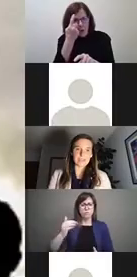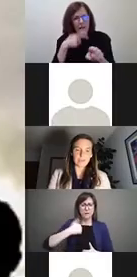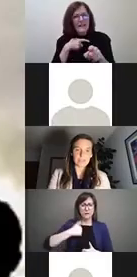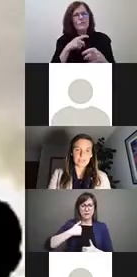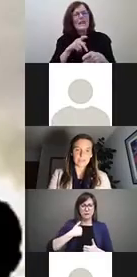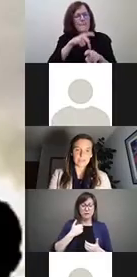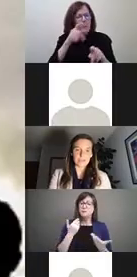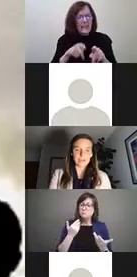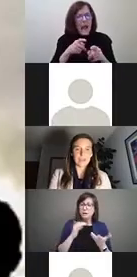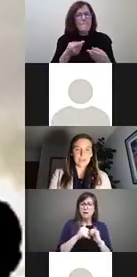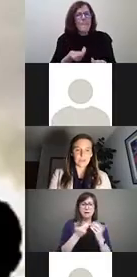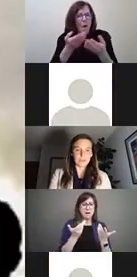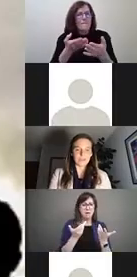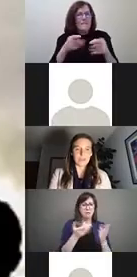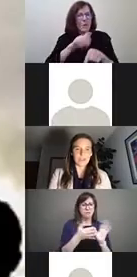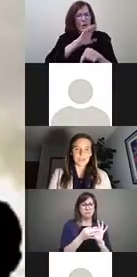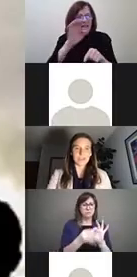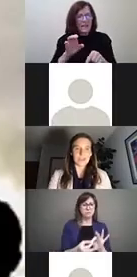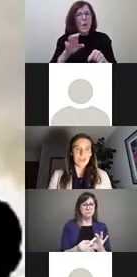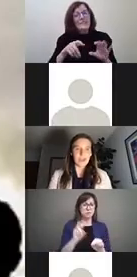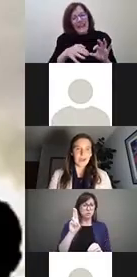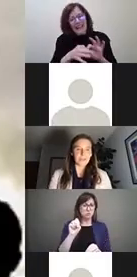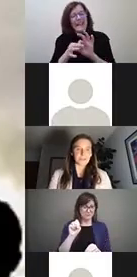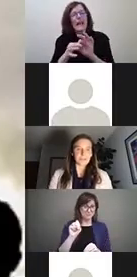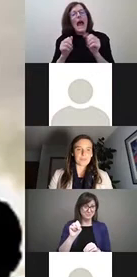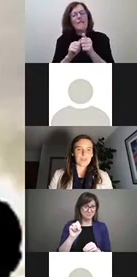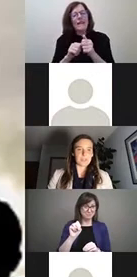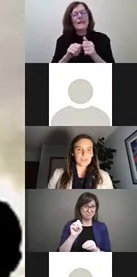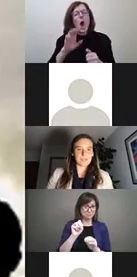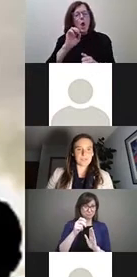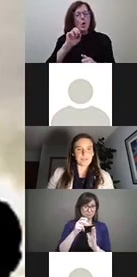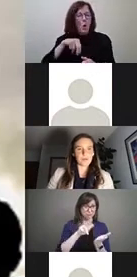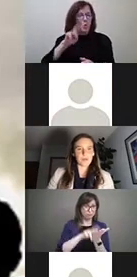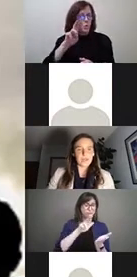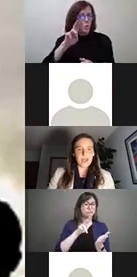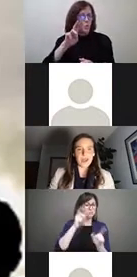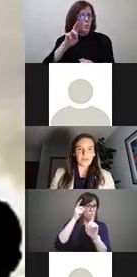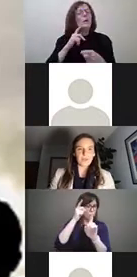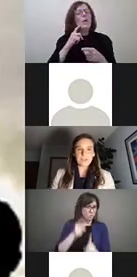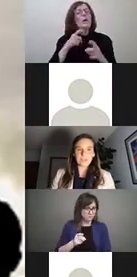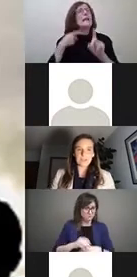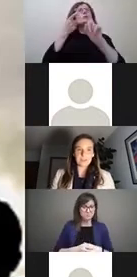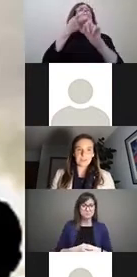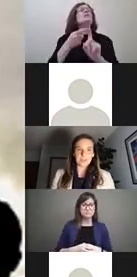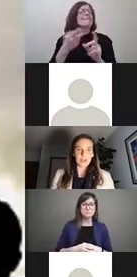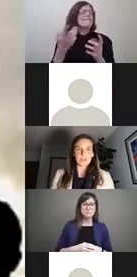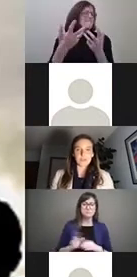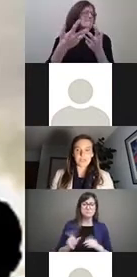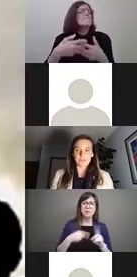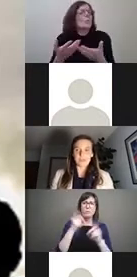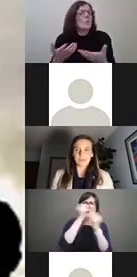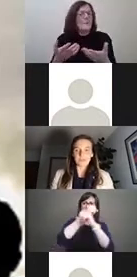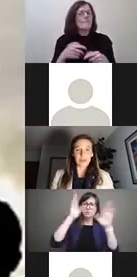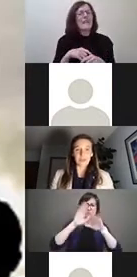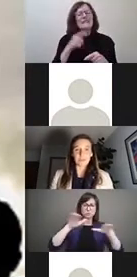that links up with some of the UN Convention objectives. So when you think a little bit about child